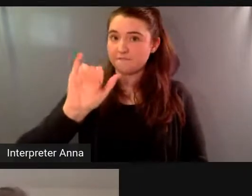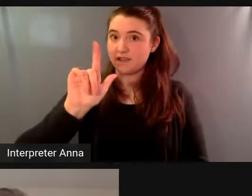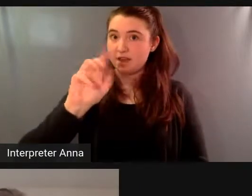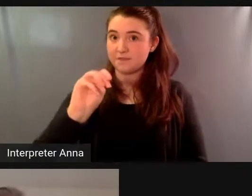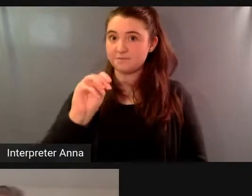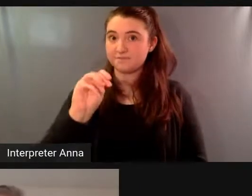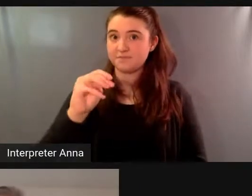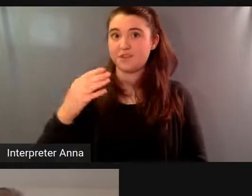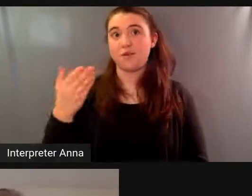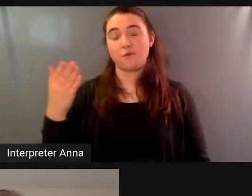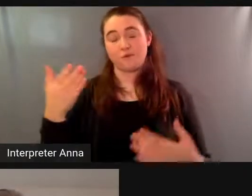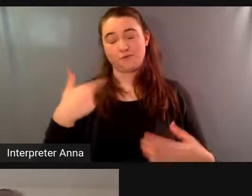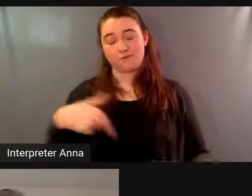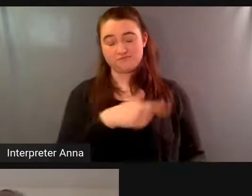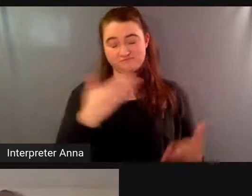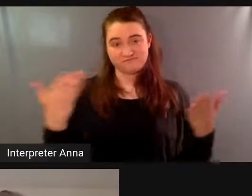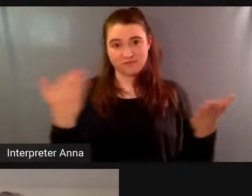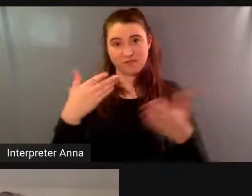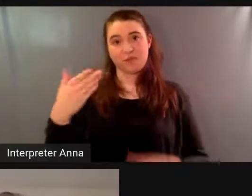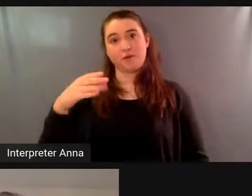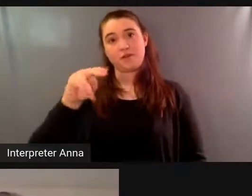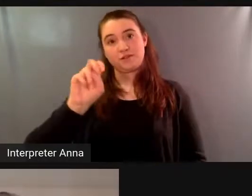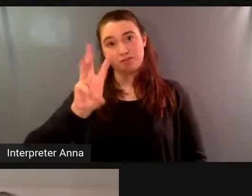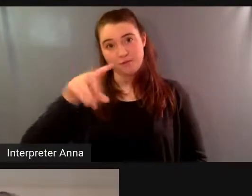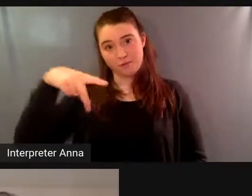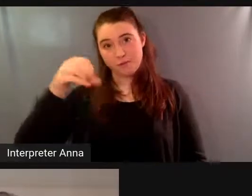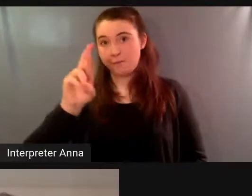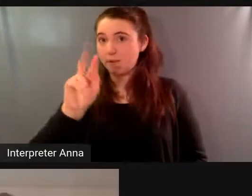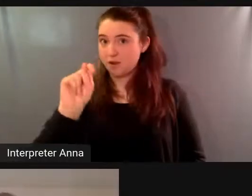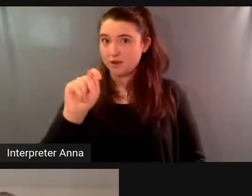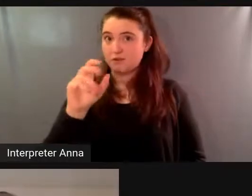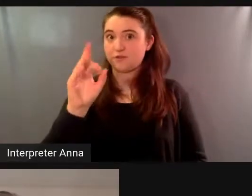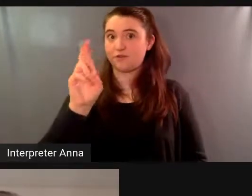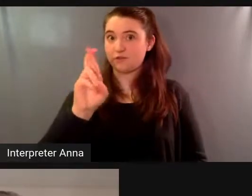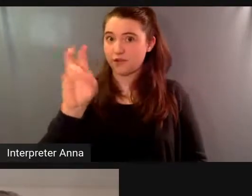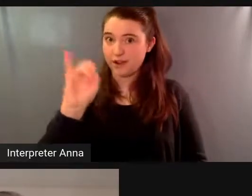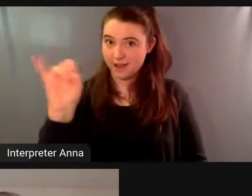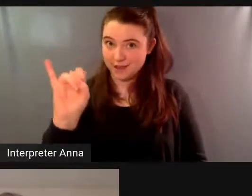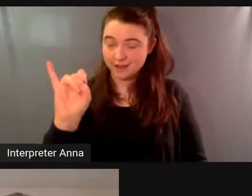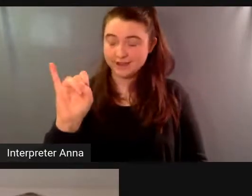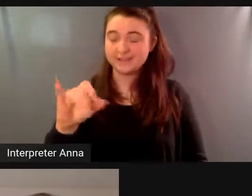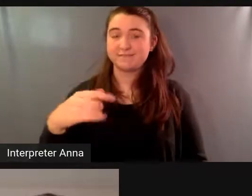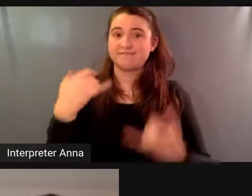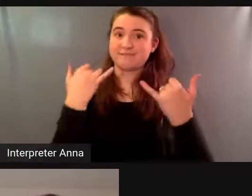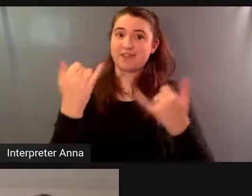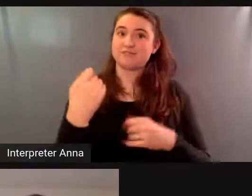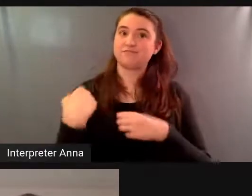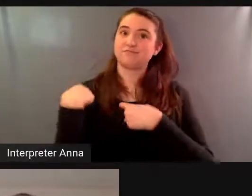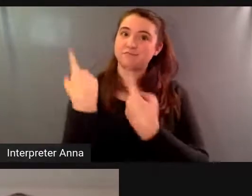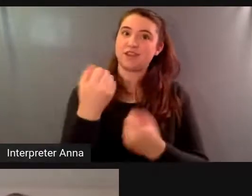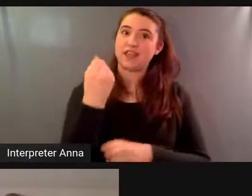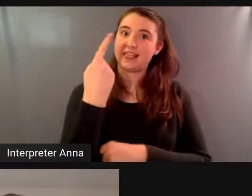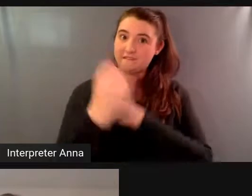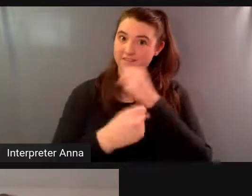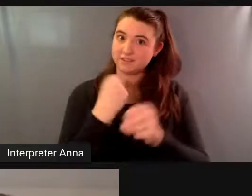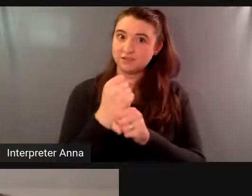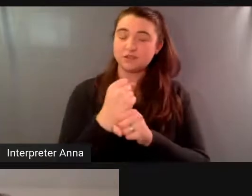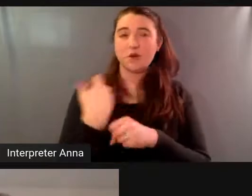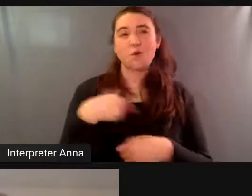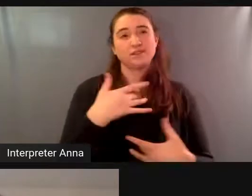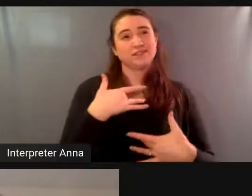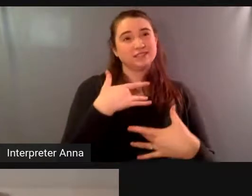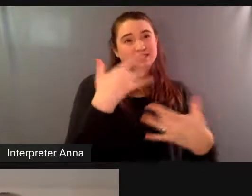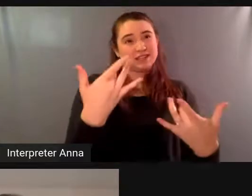our 11th year and we usually offer an outdoor summer program called newport film outdoors um that